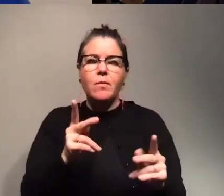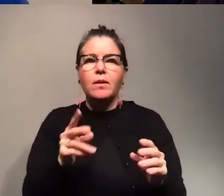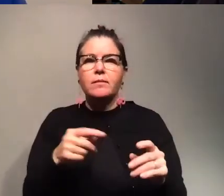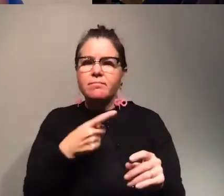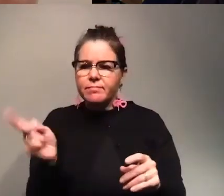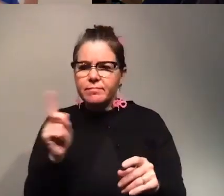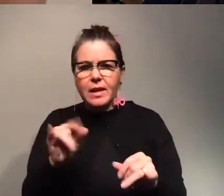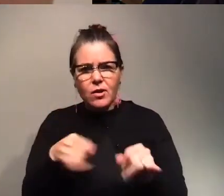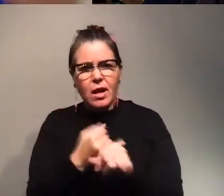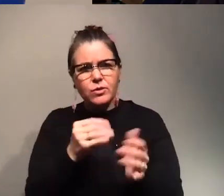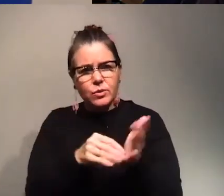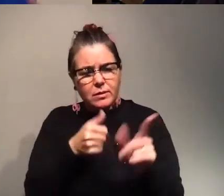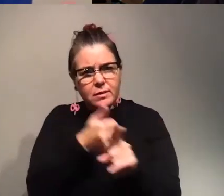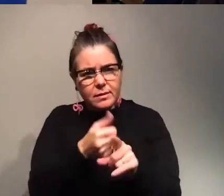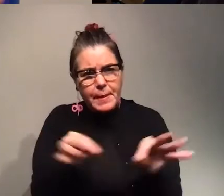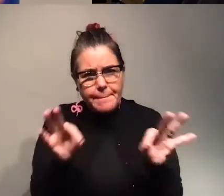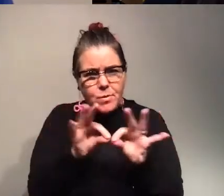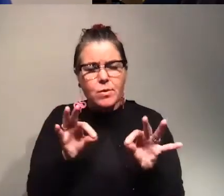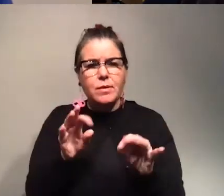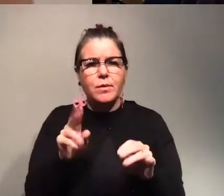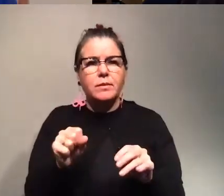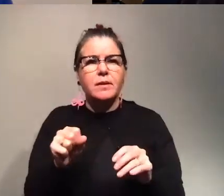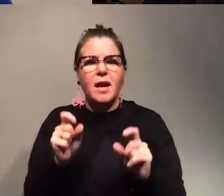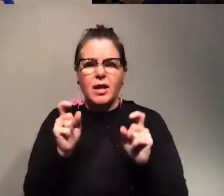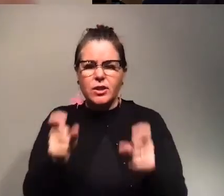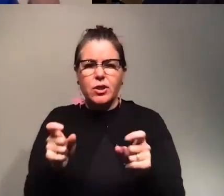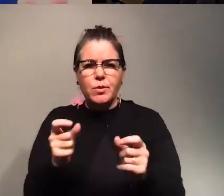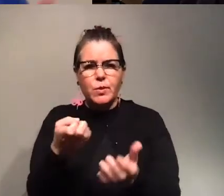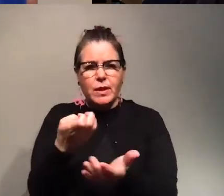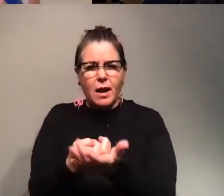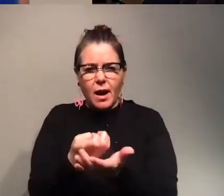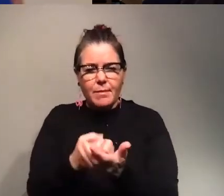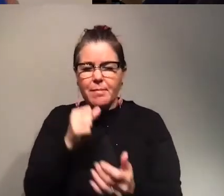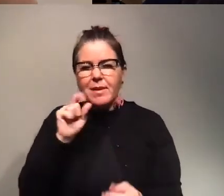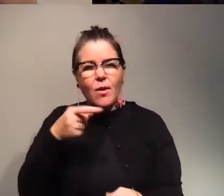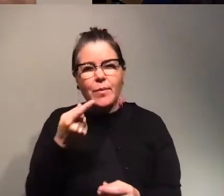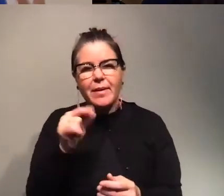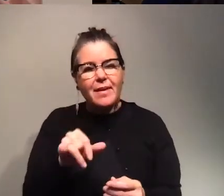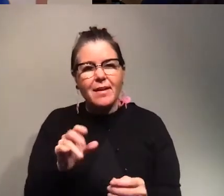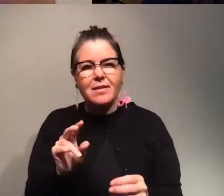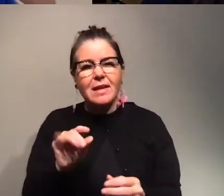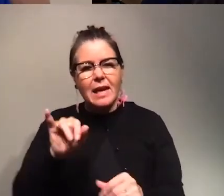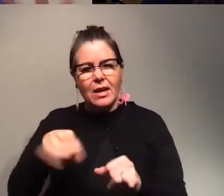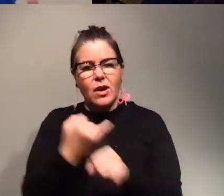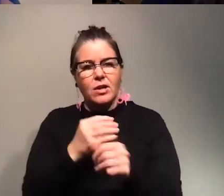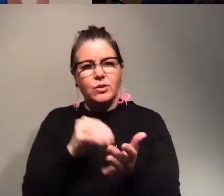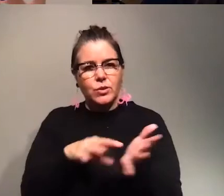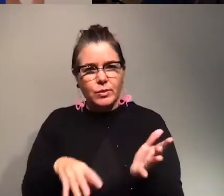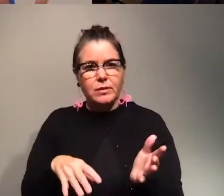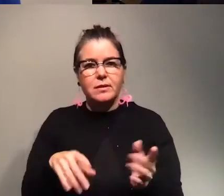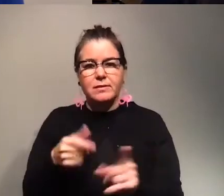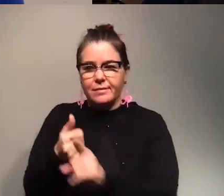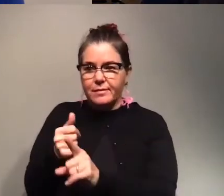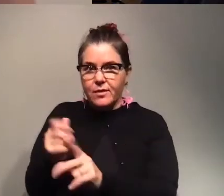uh in the u.s like they contribute to the economy but not only that it's like international students are people